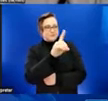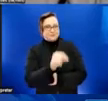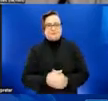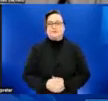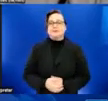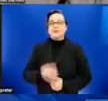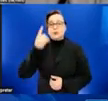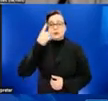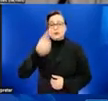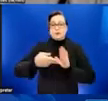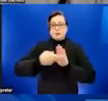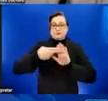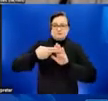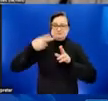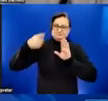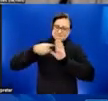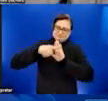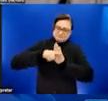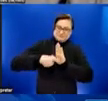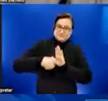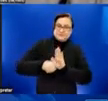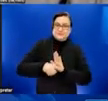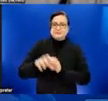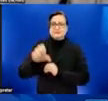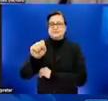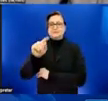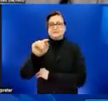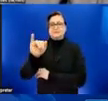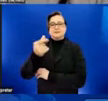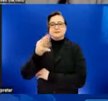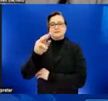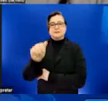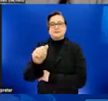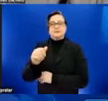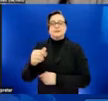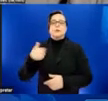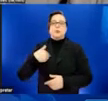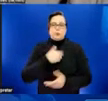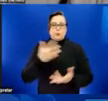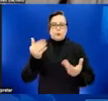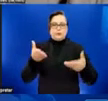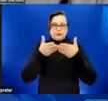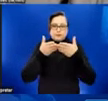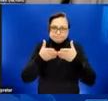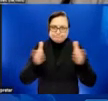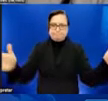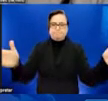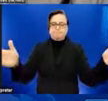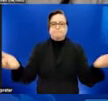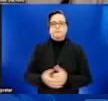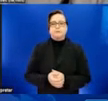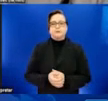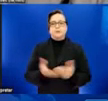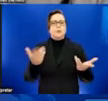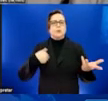with the data we have on diagnoses of monkeypox cases, what we know about transmission, who is experiencing